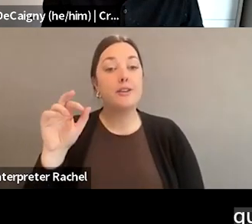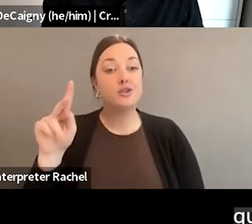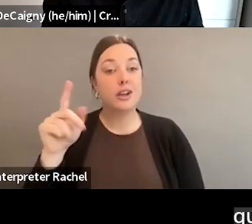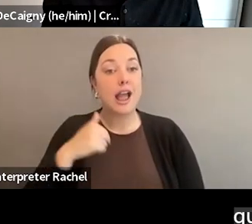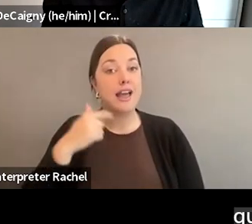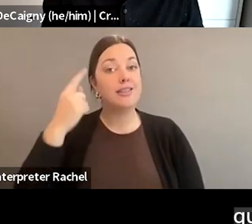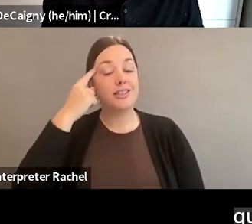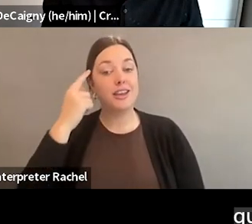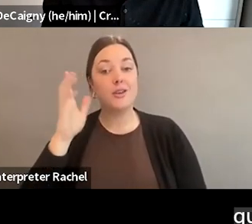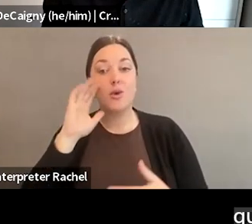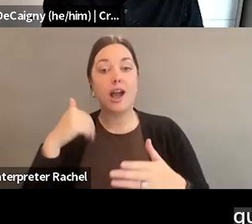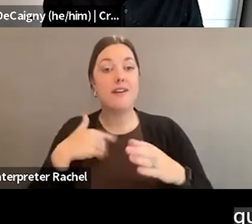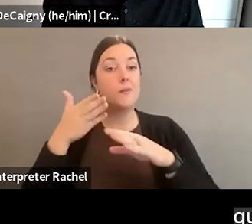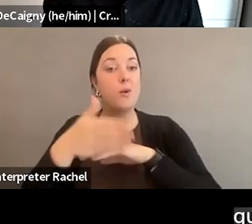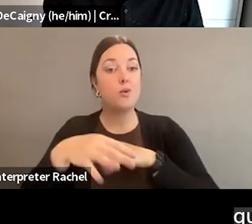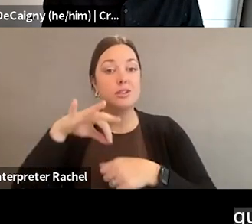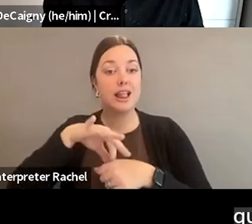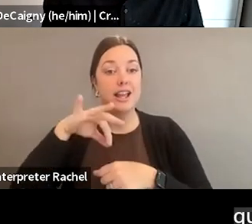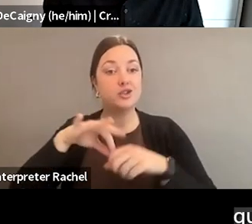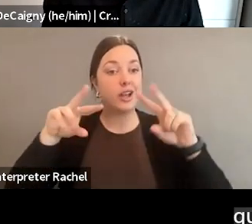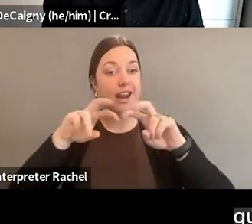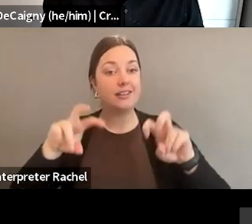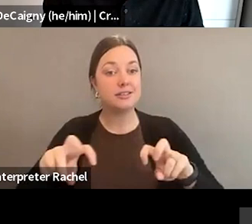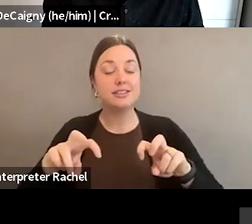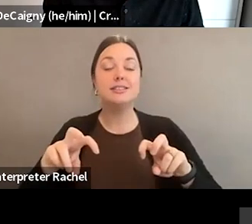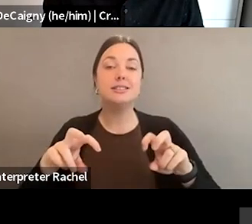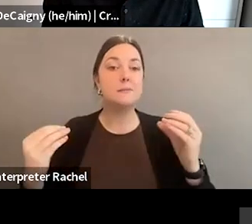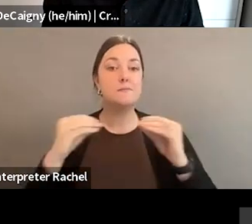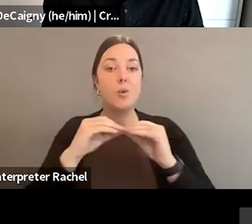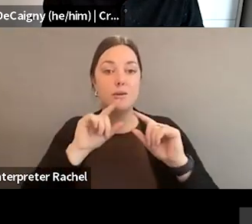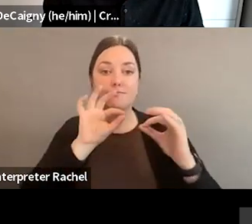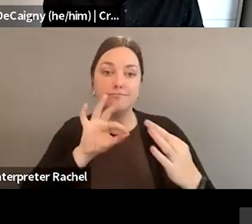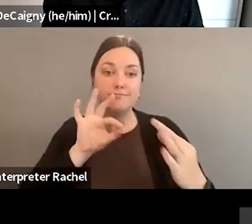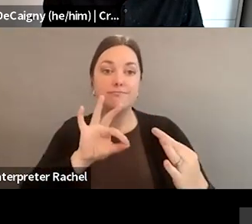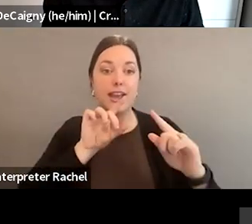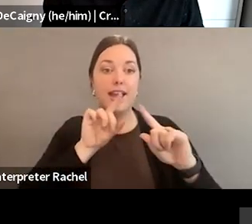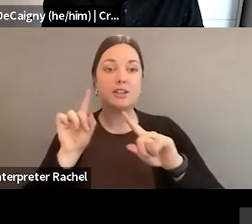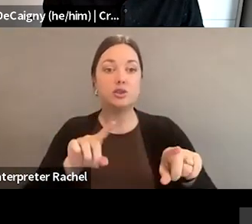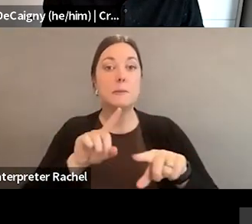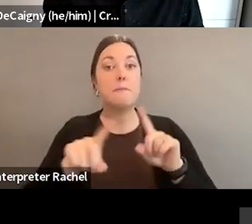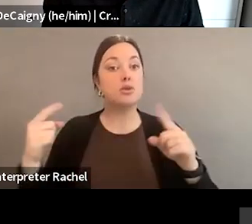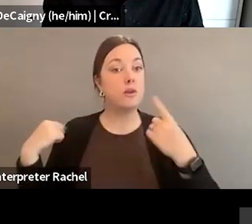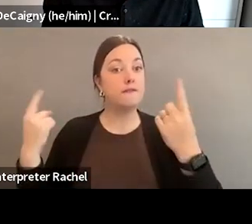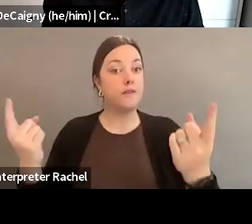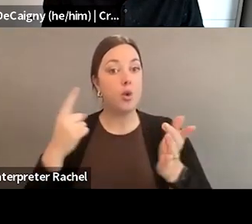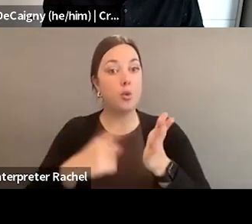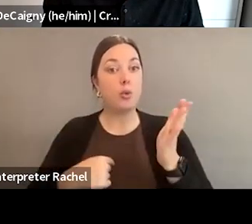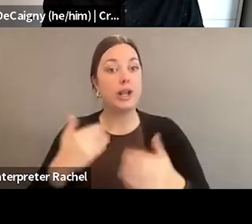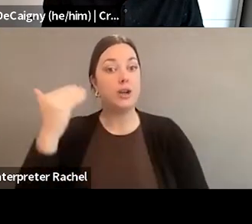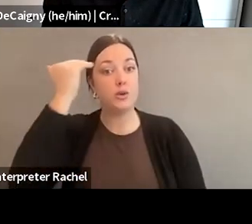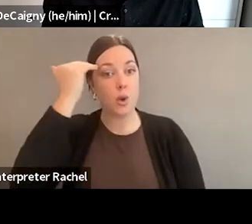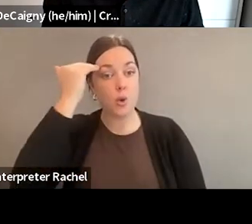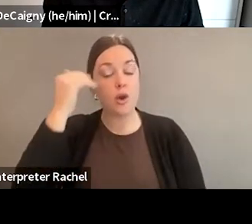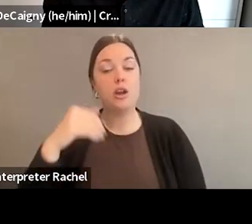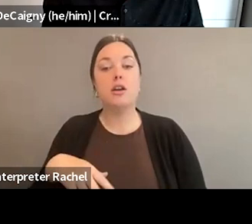quite a bit of post-election analysis to answer all those questions more precisely. But what I think we know so far, and we know this, I think, from